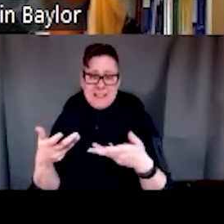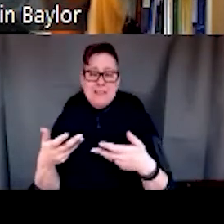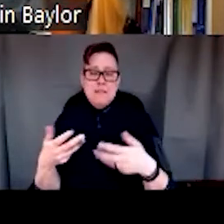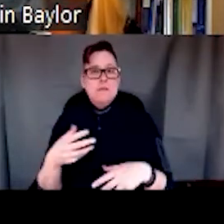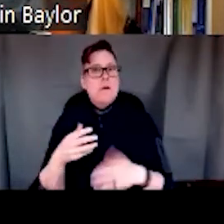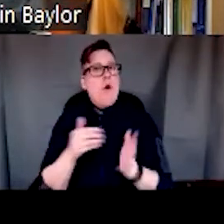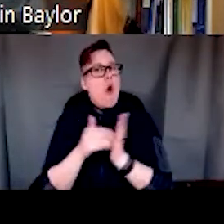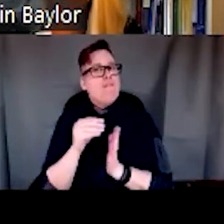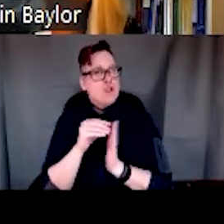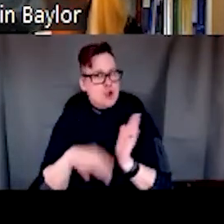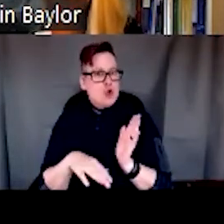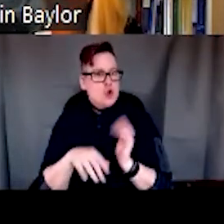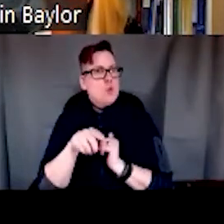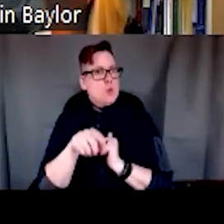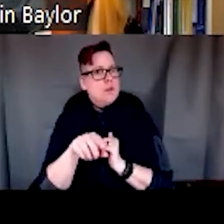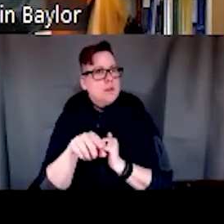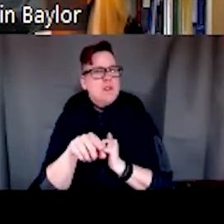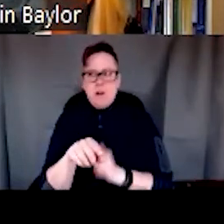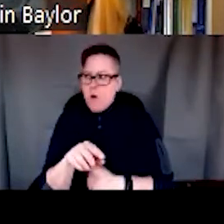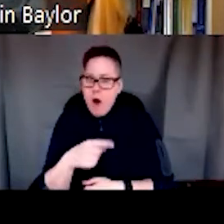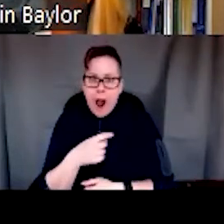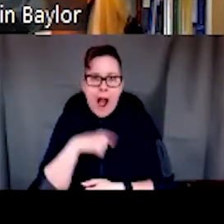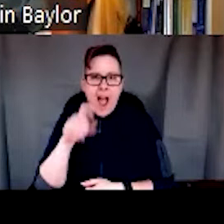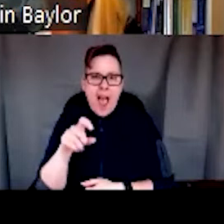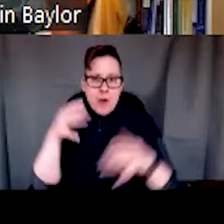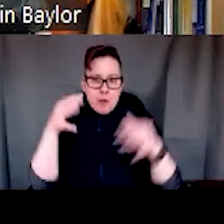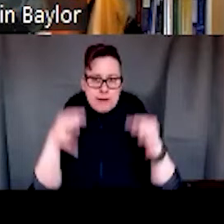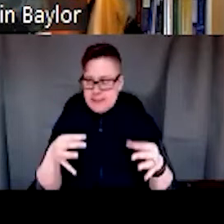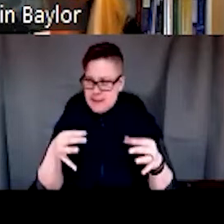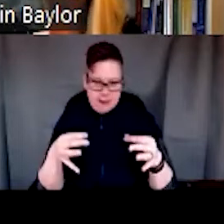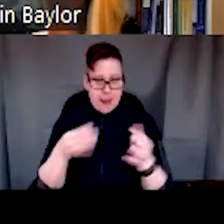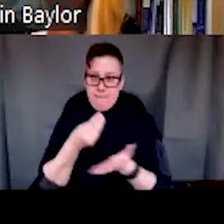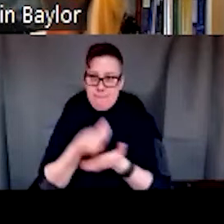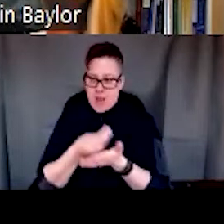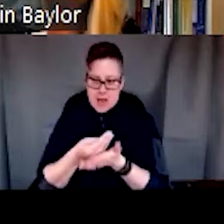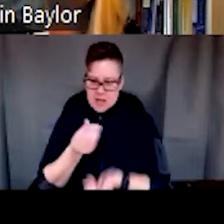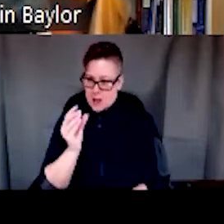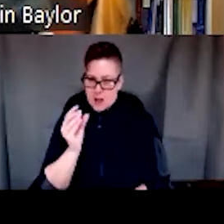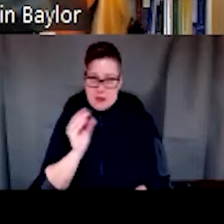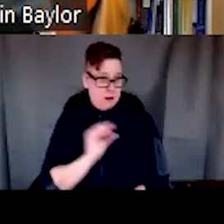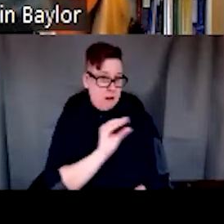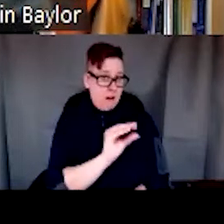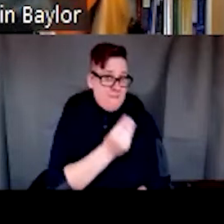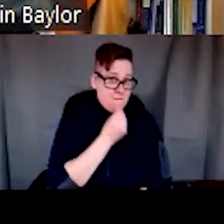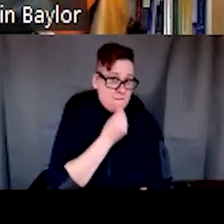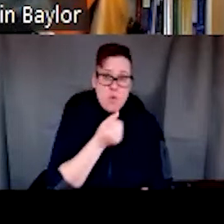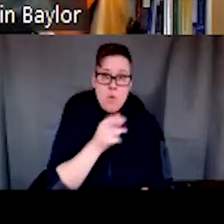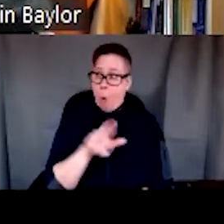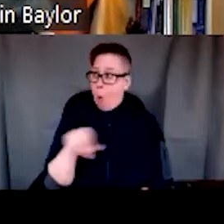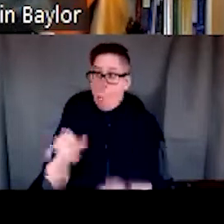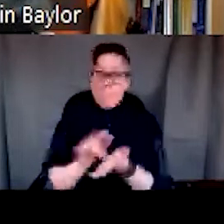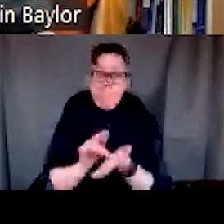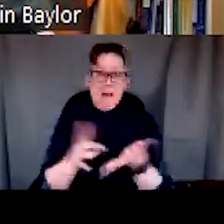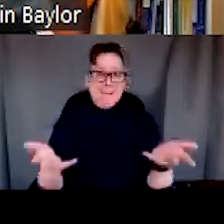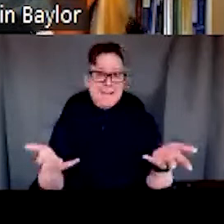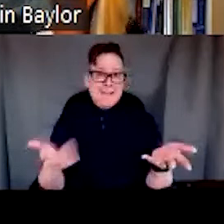often reflected on. I had to decide whether I was going to eat or get this prescription filled that wasn't